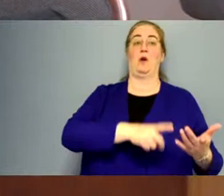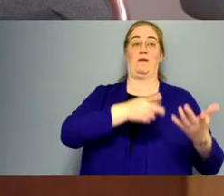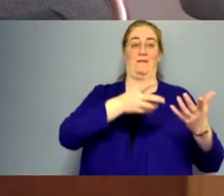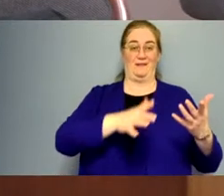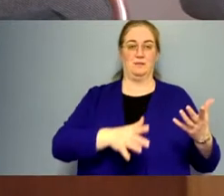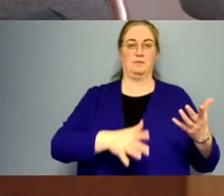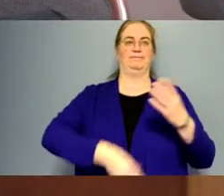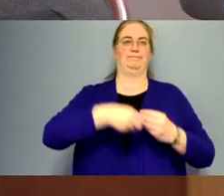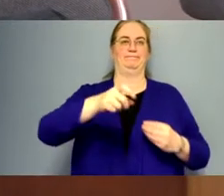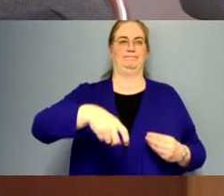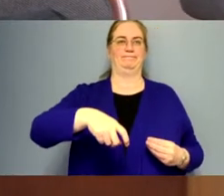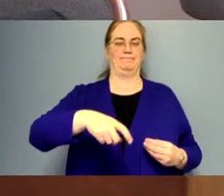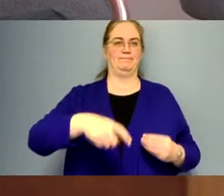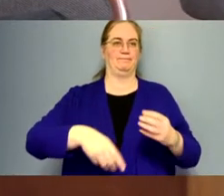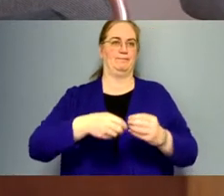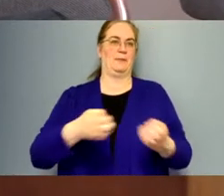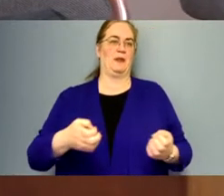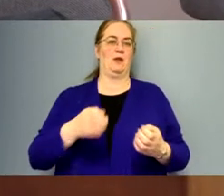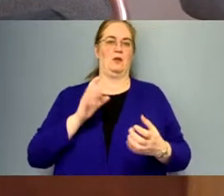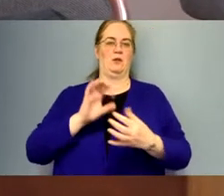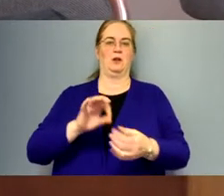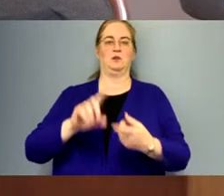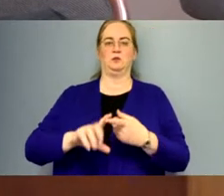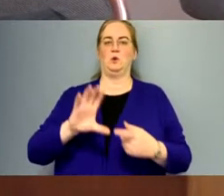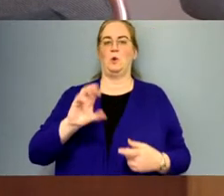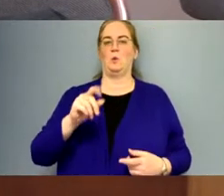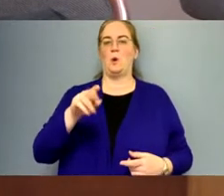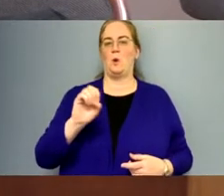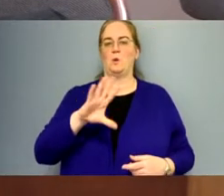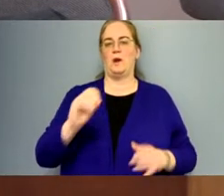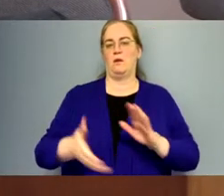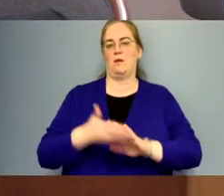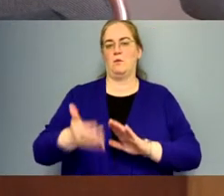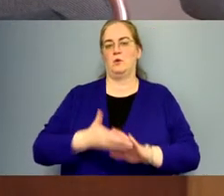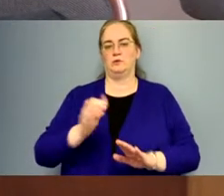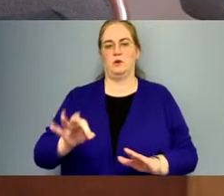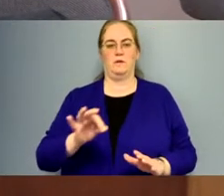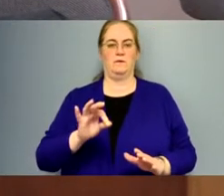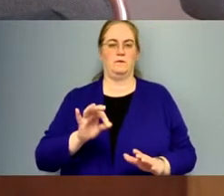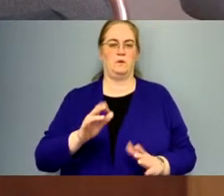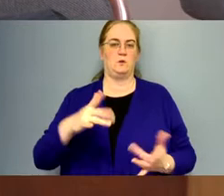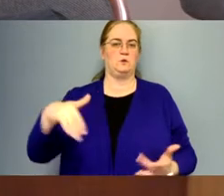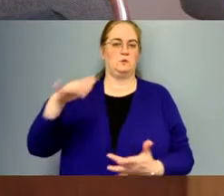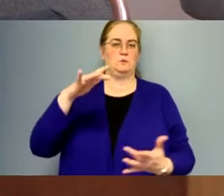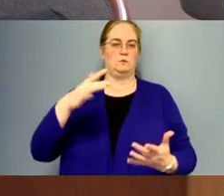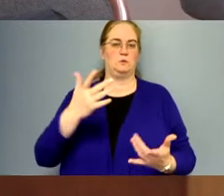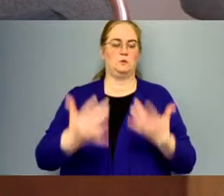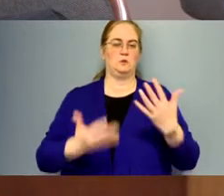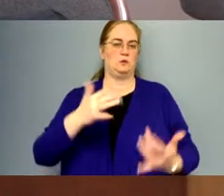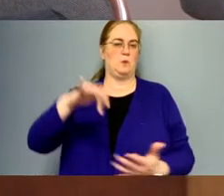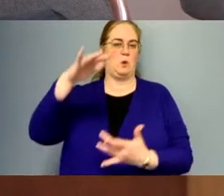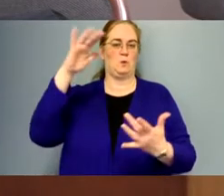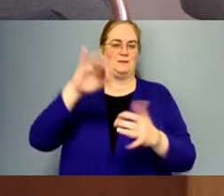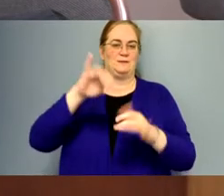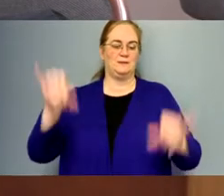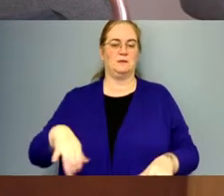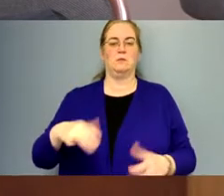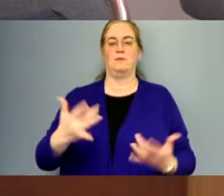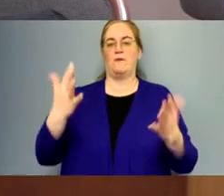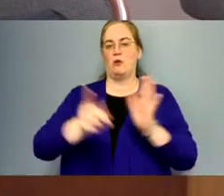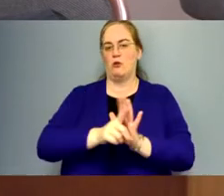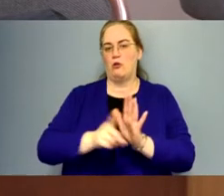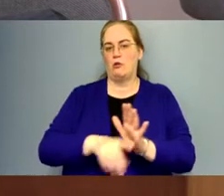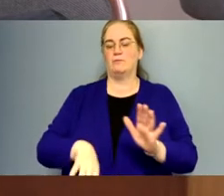they're necessary relative to the ultimate code and operations of the the smoke systems, the fire alarm systems, and the smoke evacuation systems